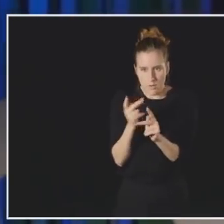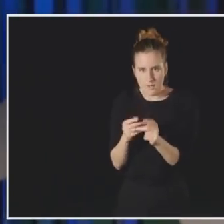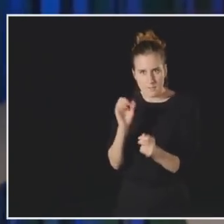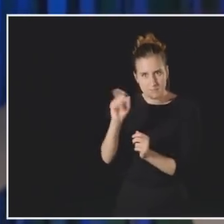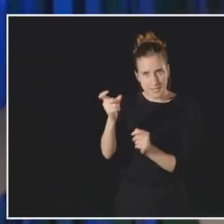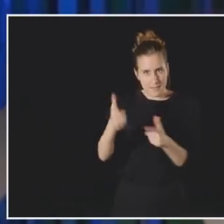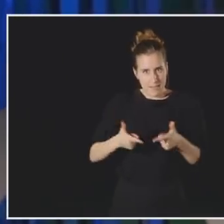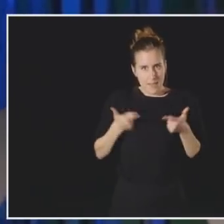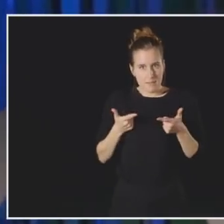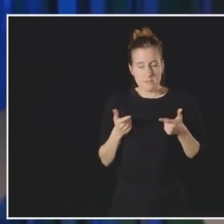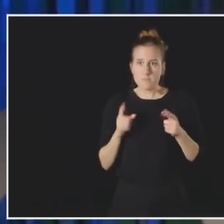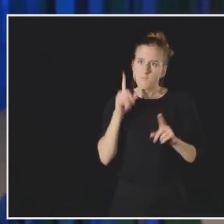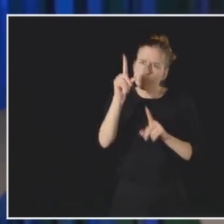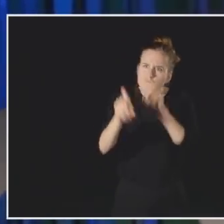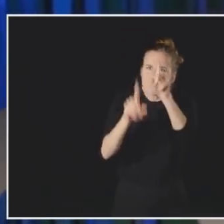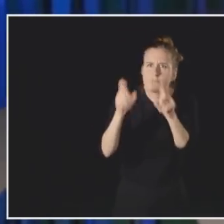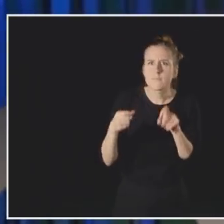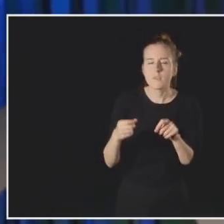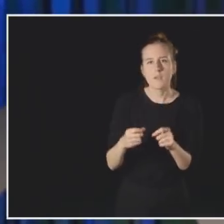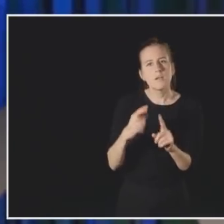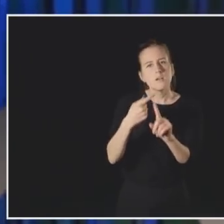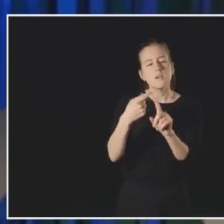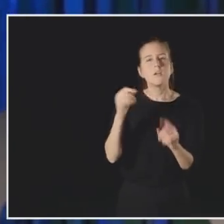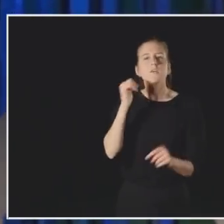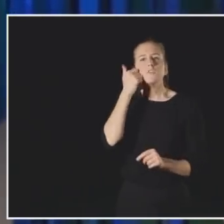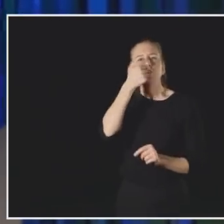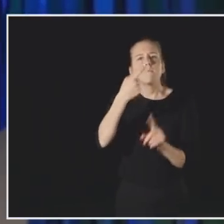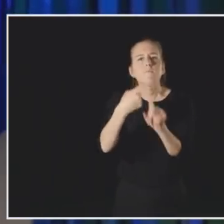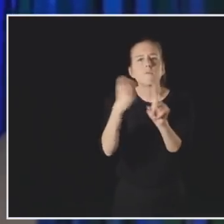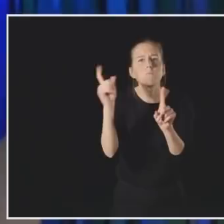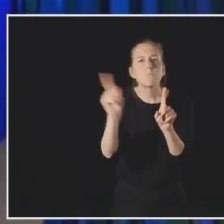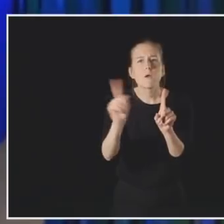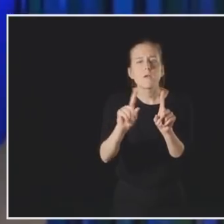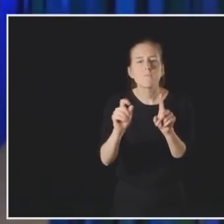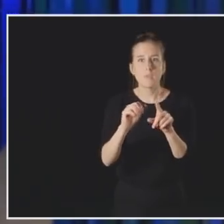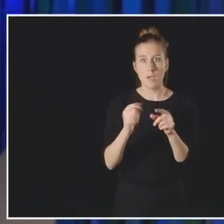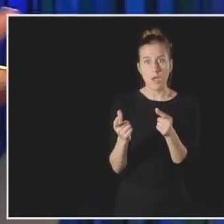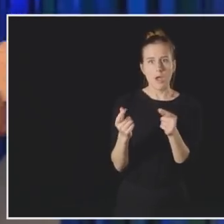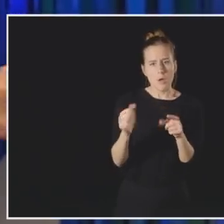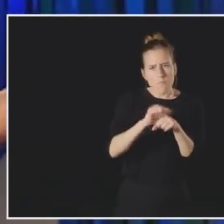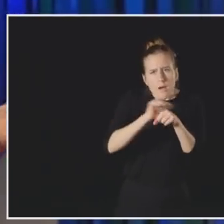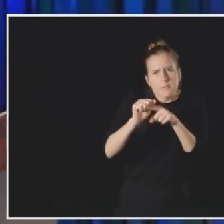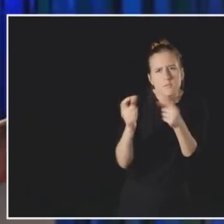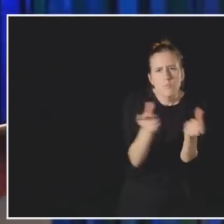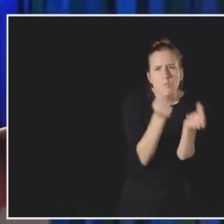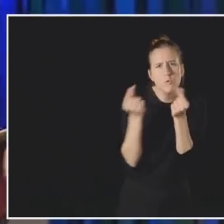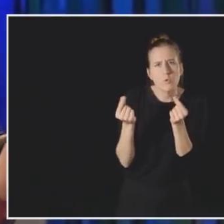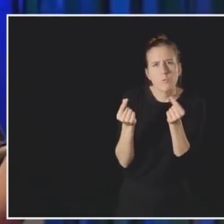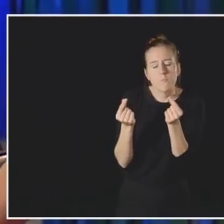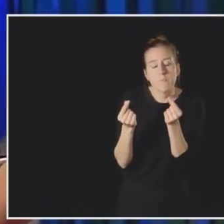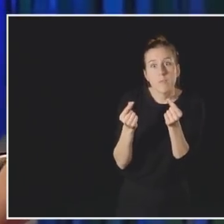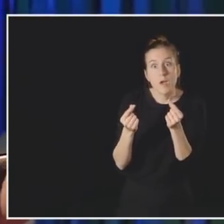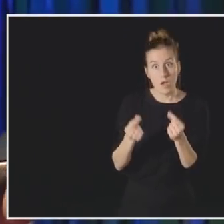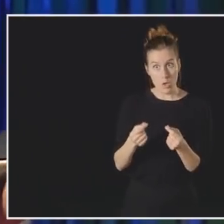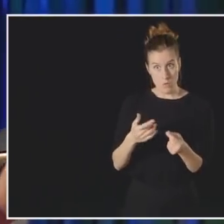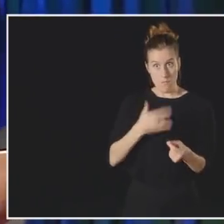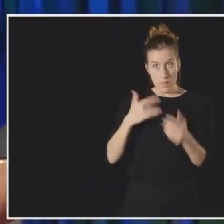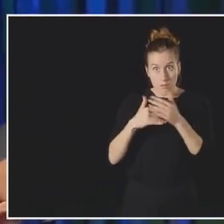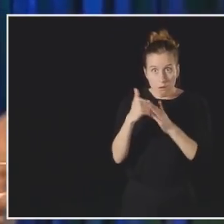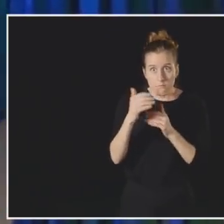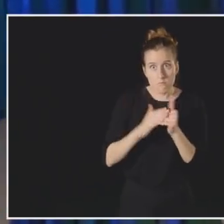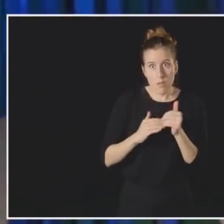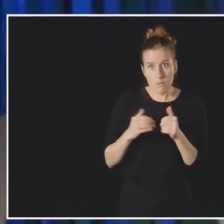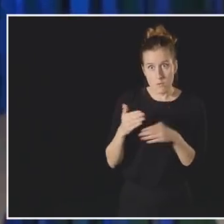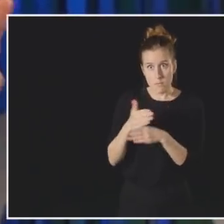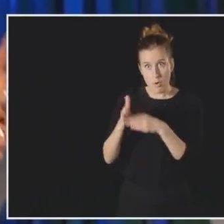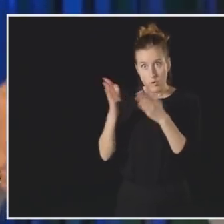with sexuality. I asked questions such as the roots of our shame, our safer sex practices, and whether or not we could